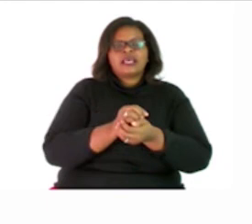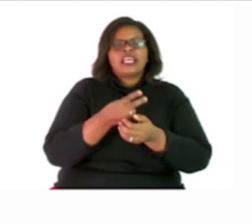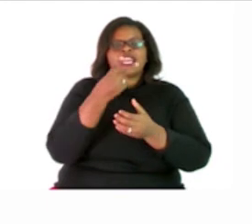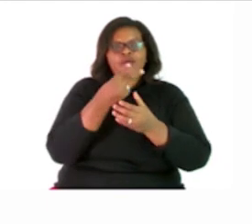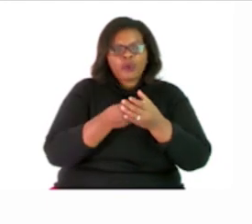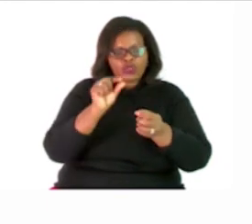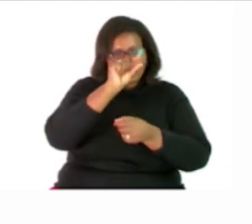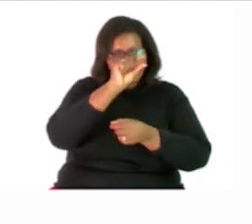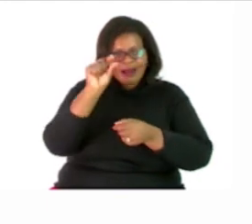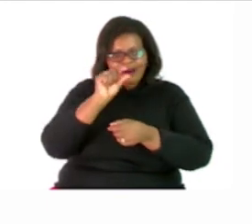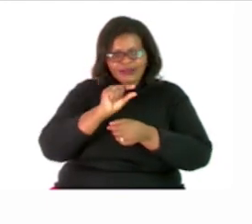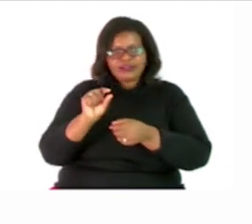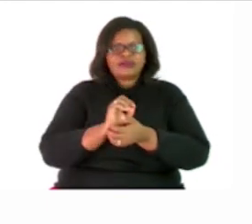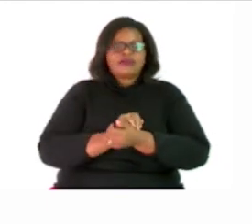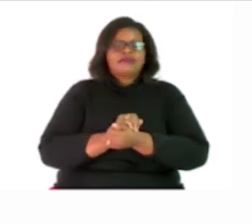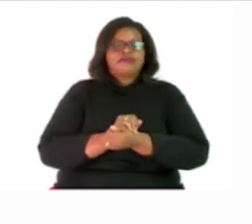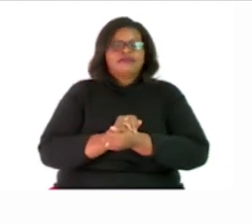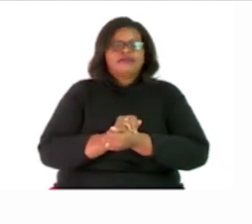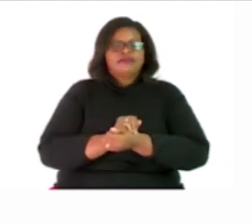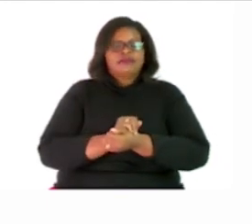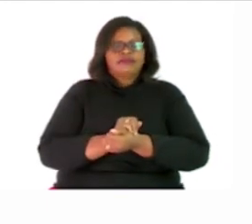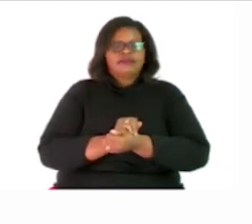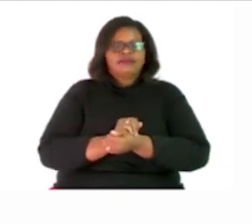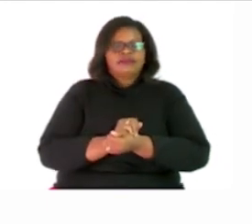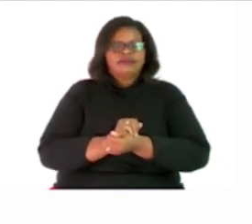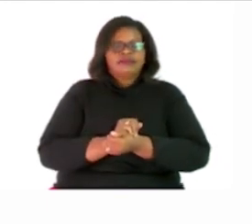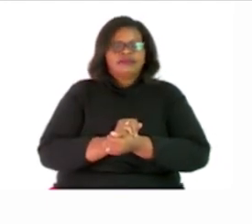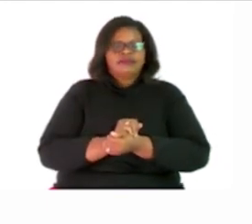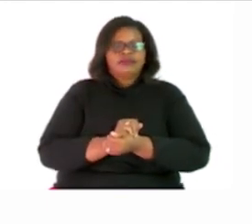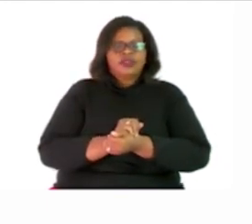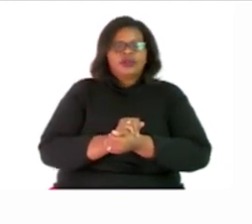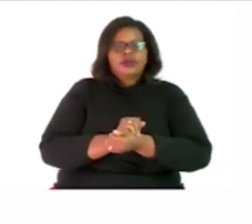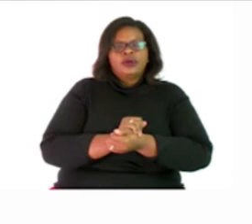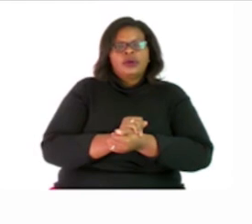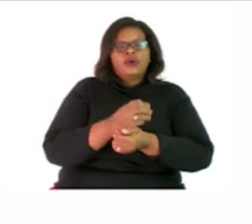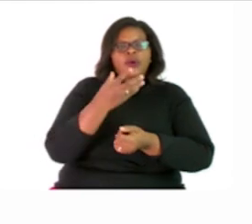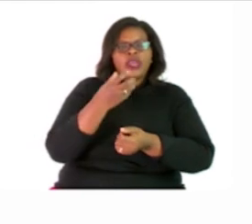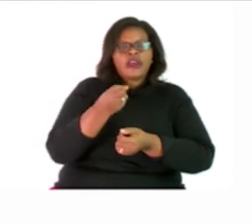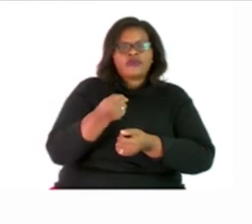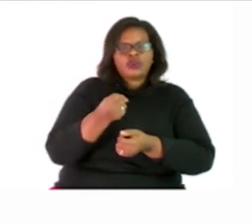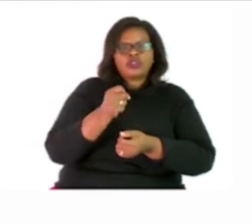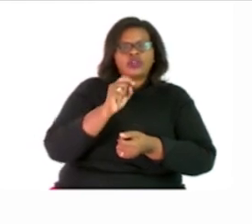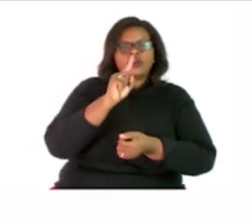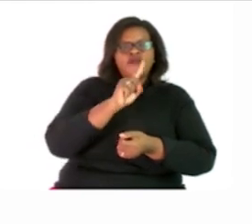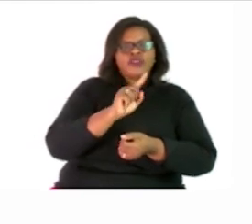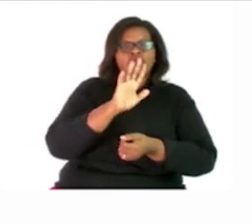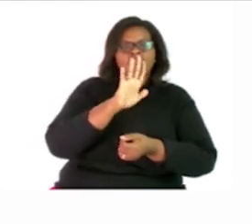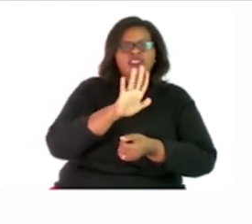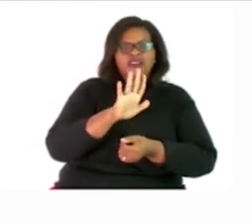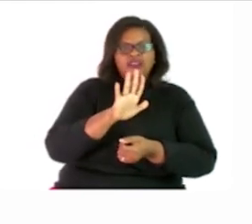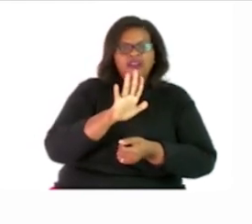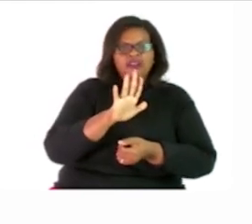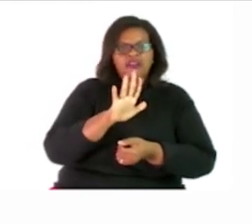sets the sets of 3 and the sets of 5 So the common multiples there of